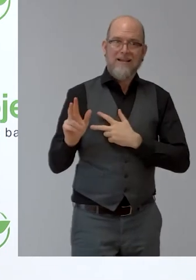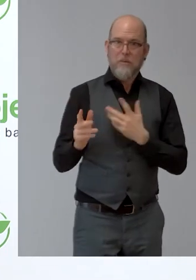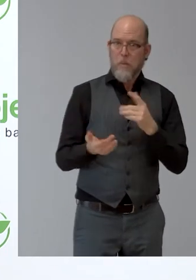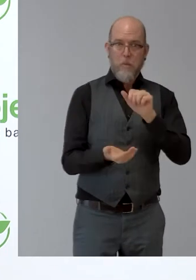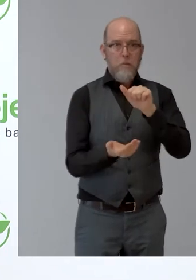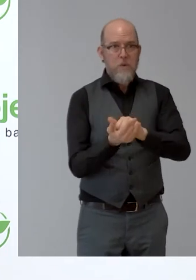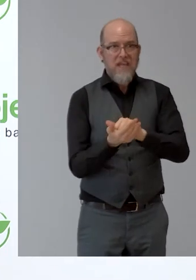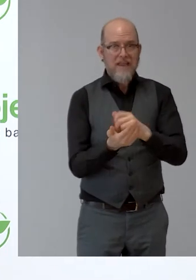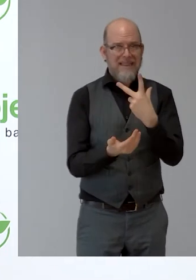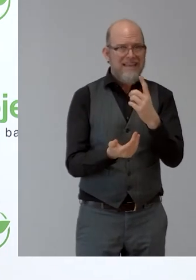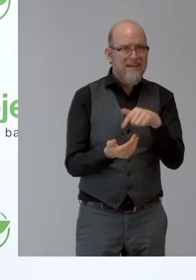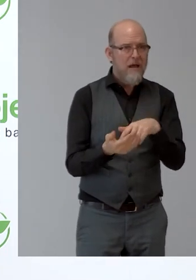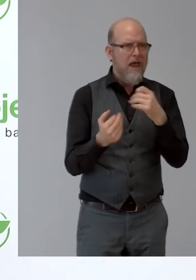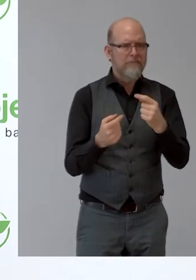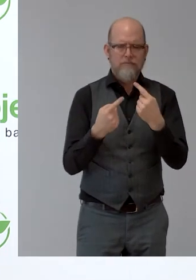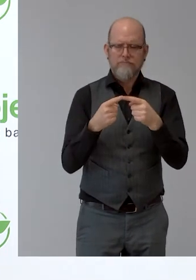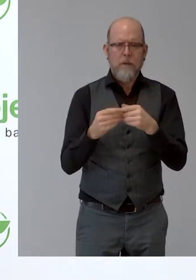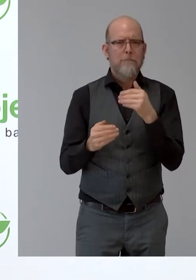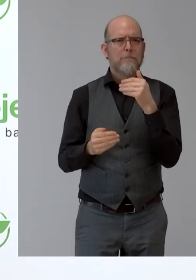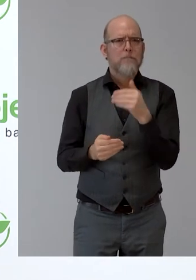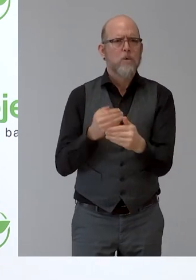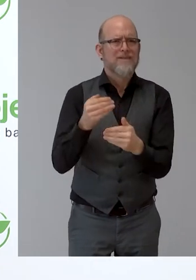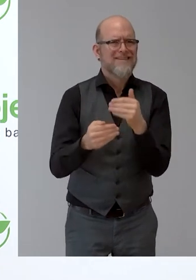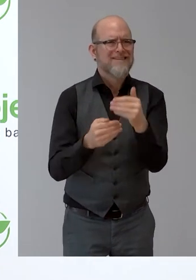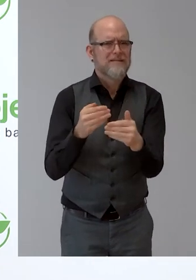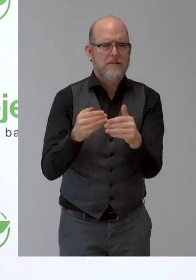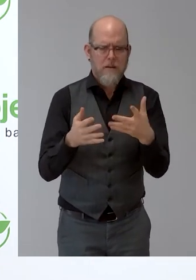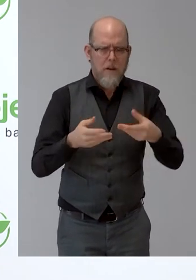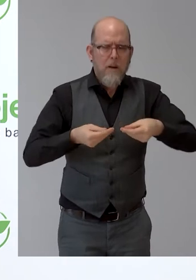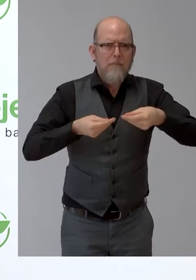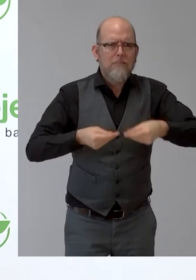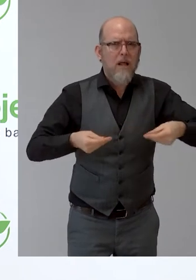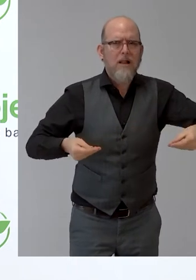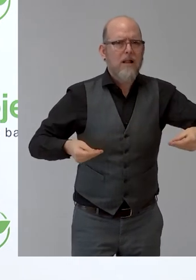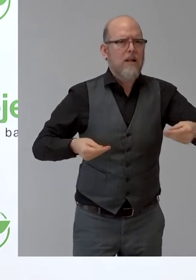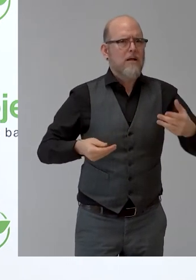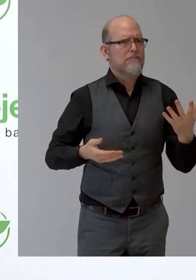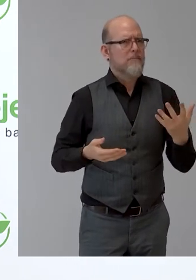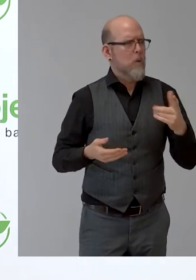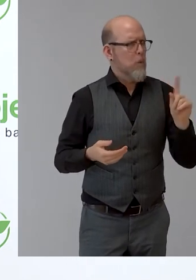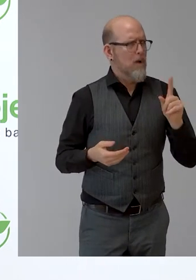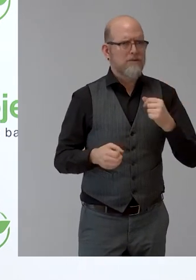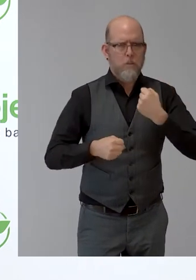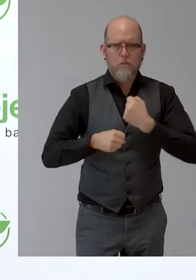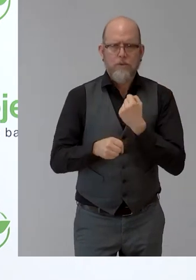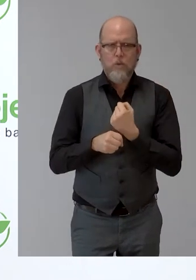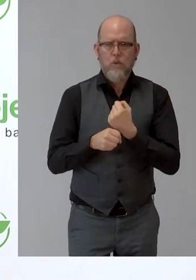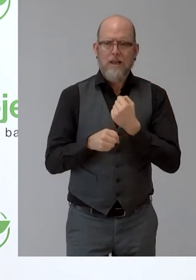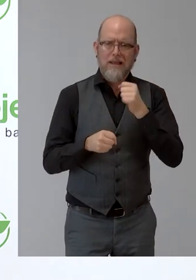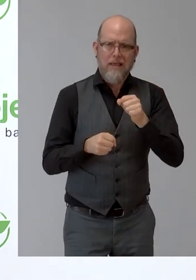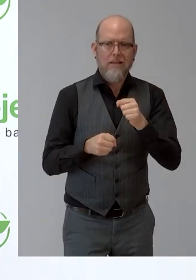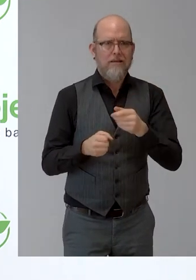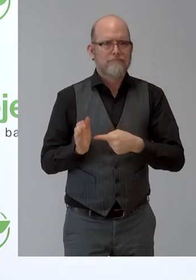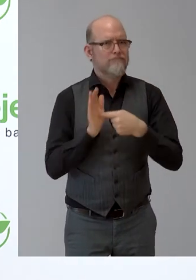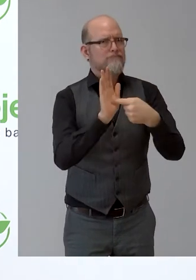that the end product has to meet. But let us now watch a video that explains 3D print. It's just